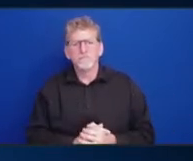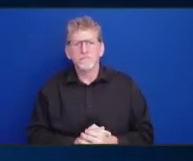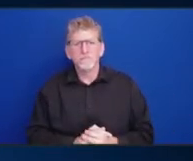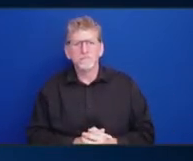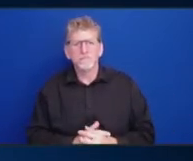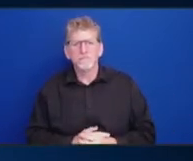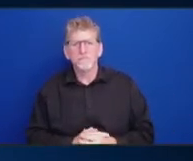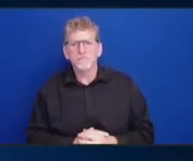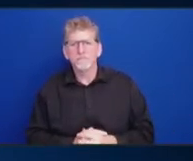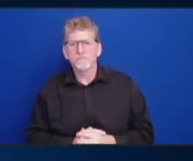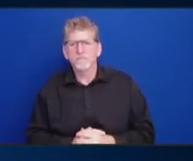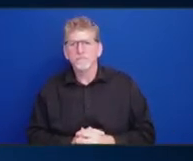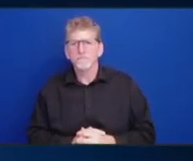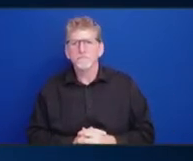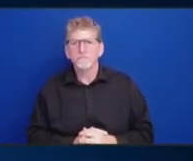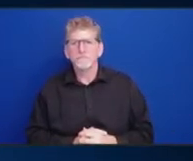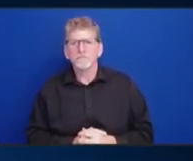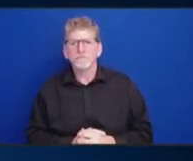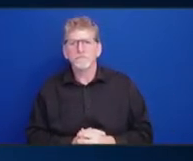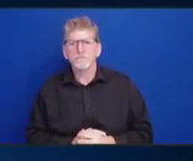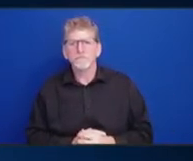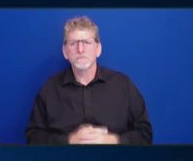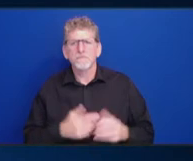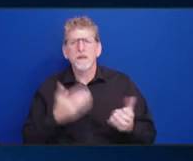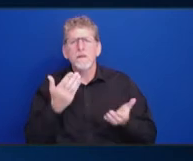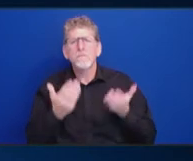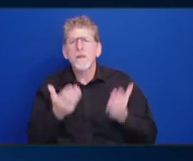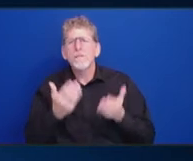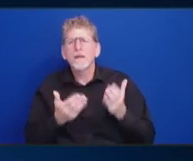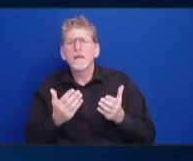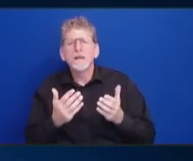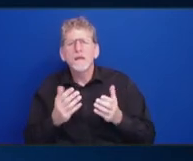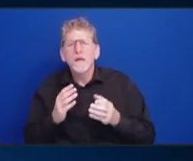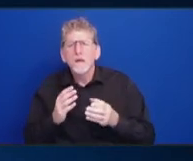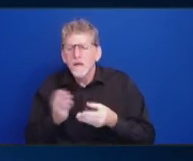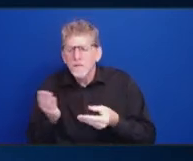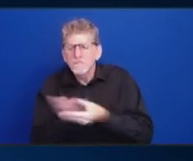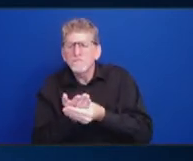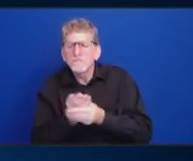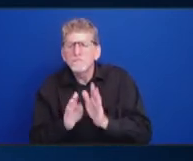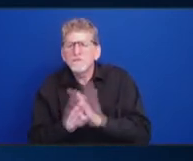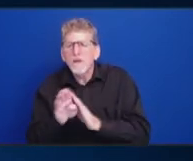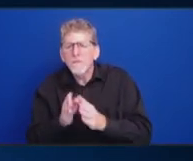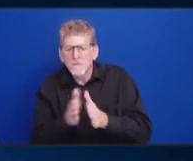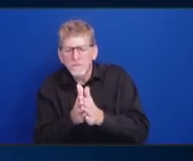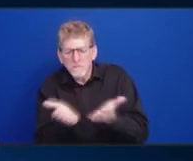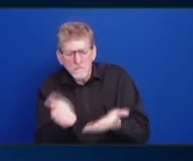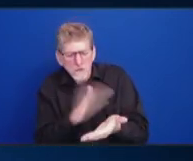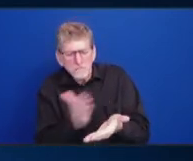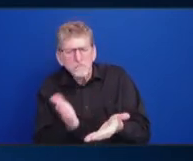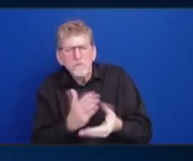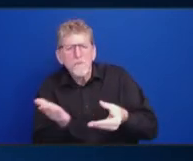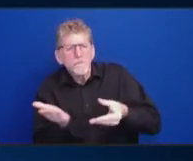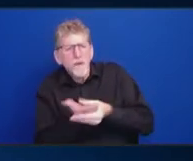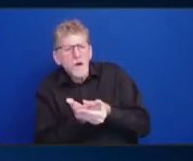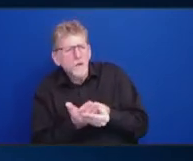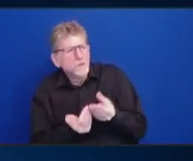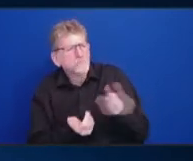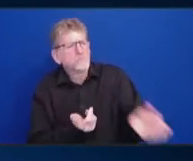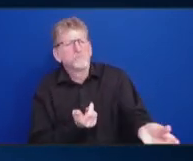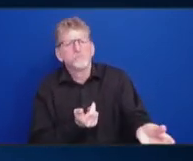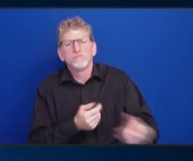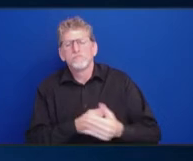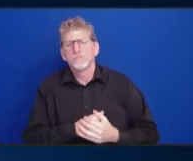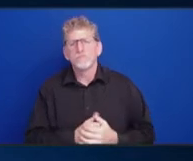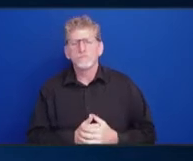binder, something that they could reference, I think it would be very, very helpful. Marcella- I guess, Kamal, you're saying some kind of data warehouse